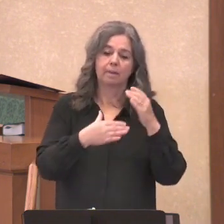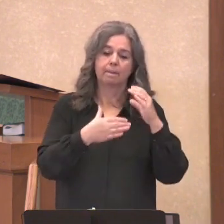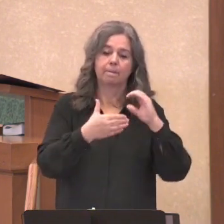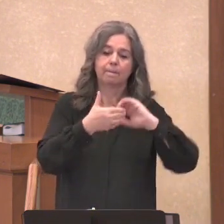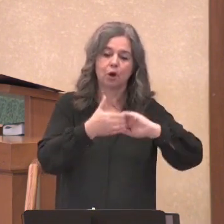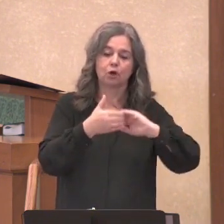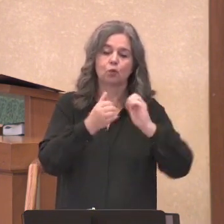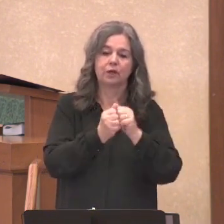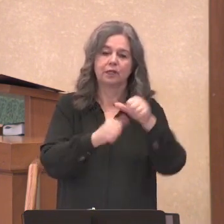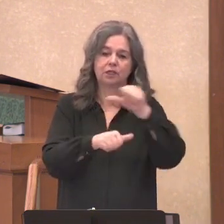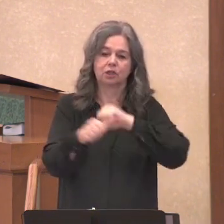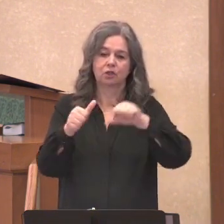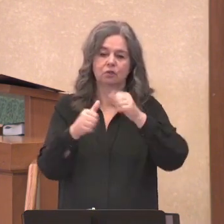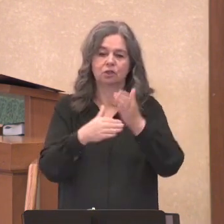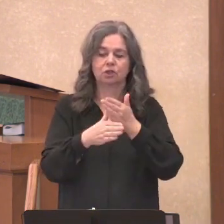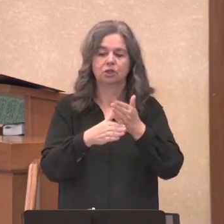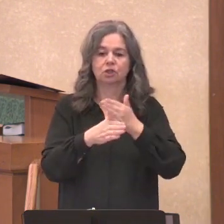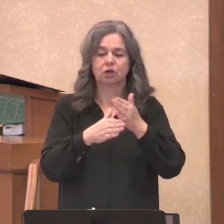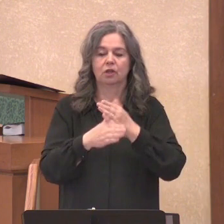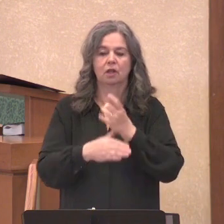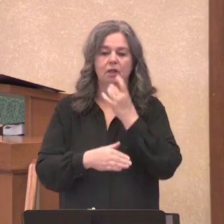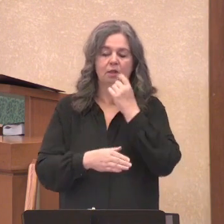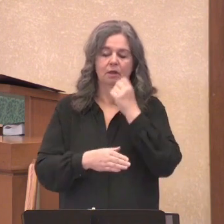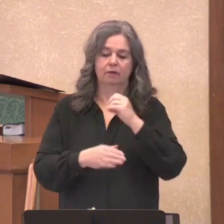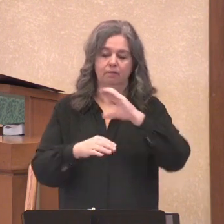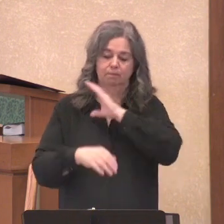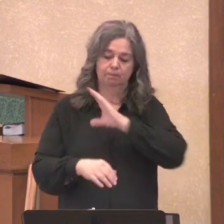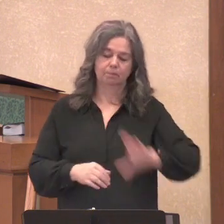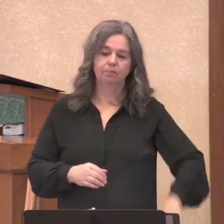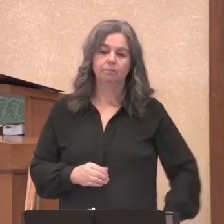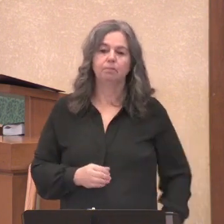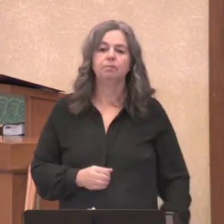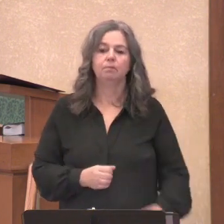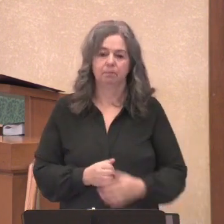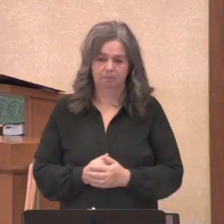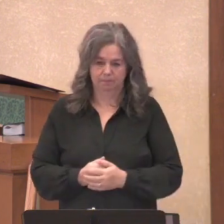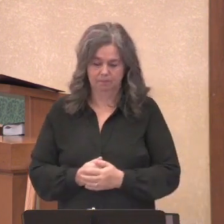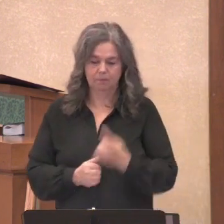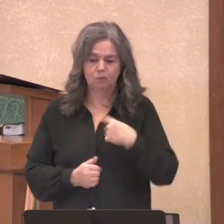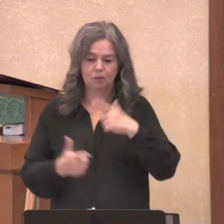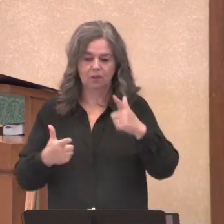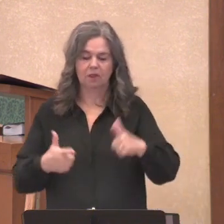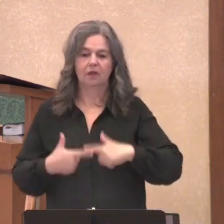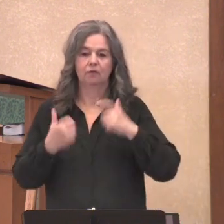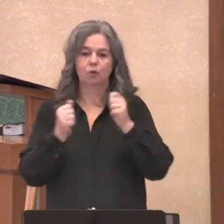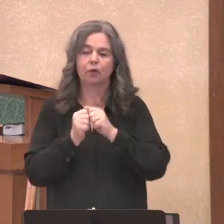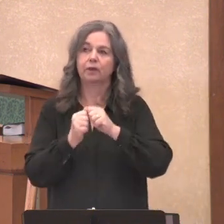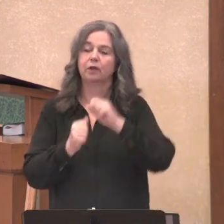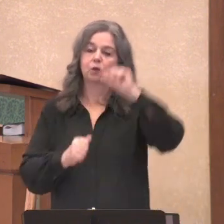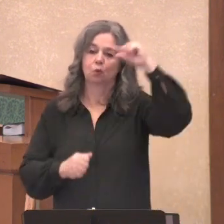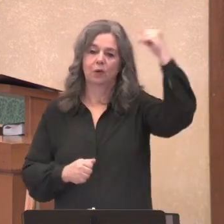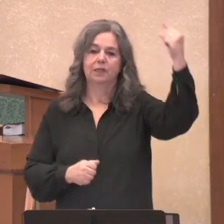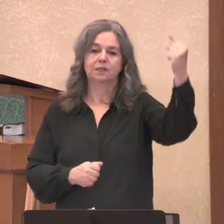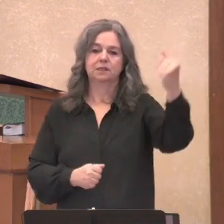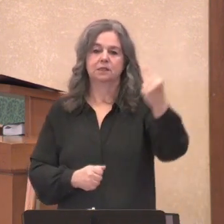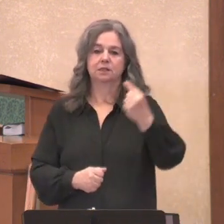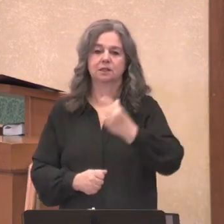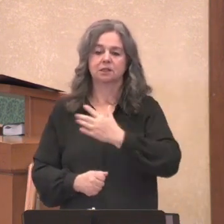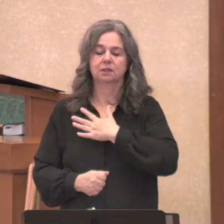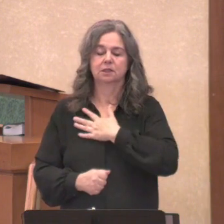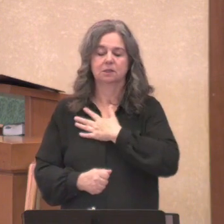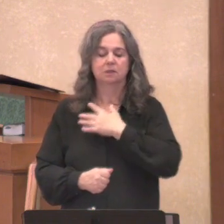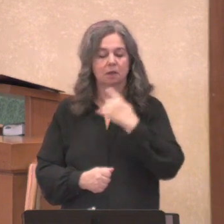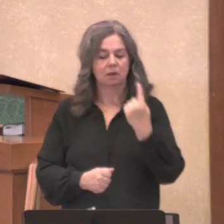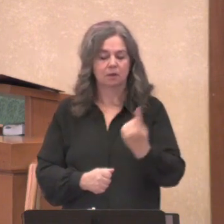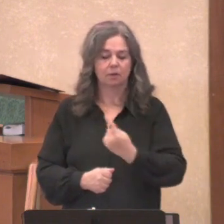to share the light of Christ. Indeed we live by grace alone so that may